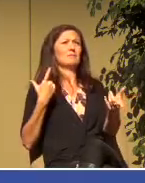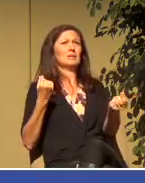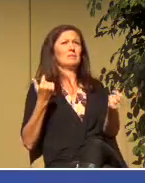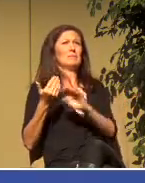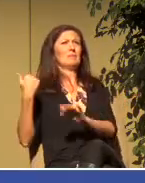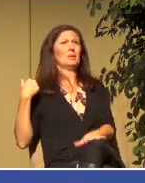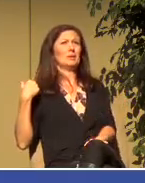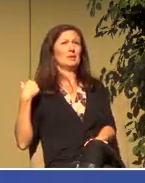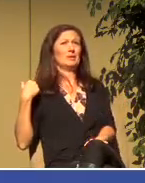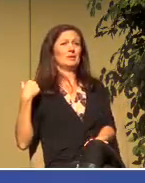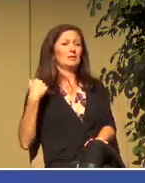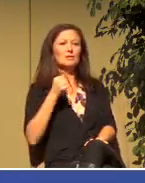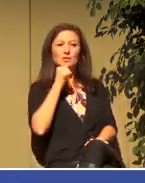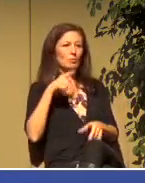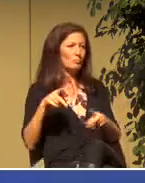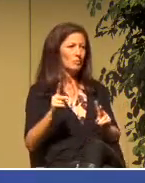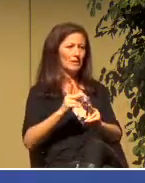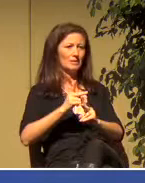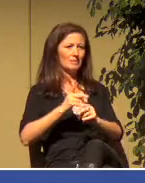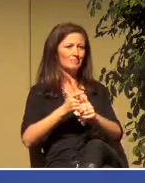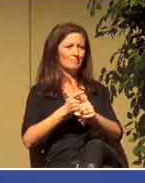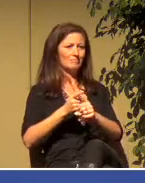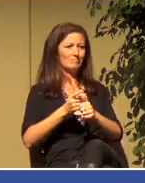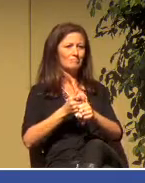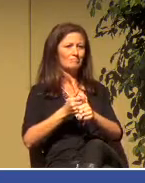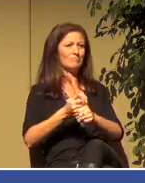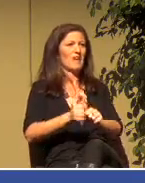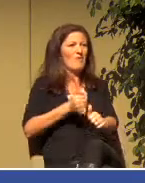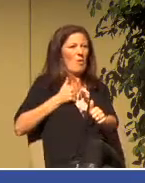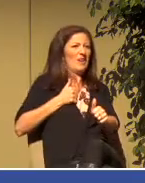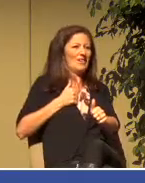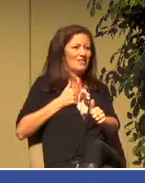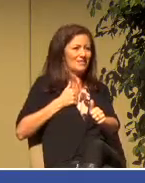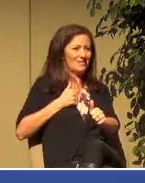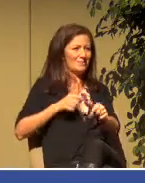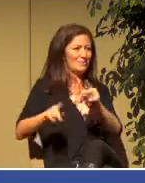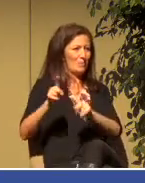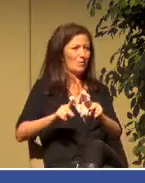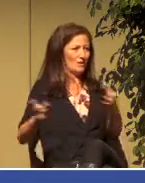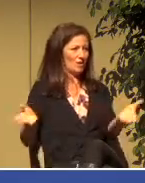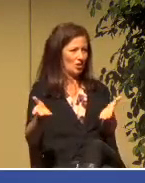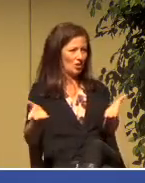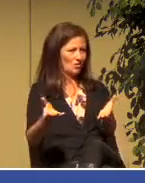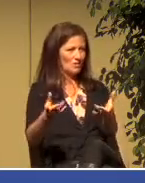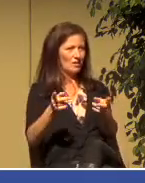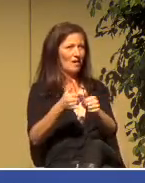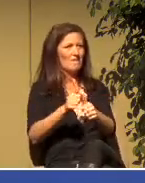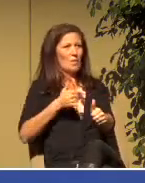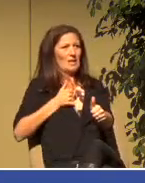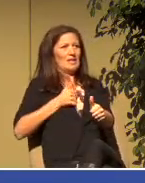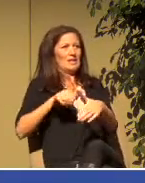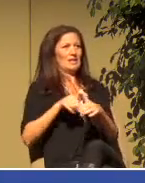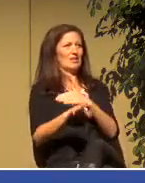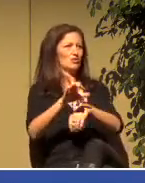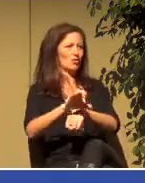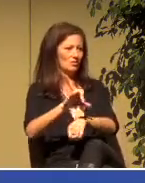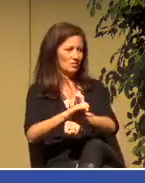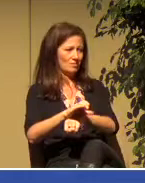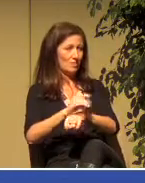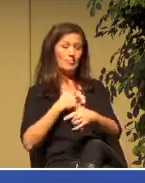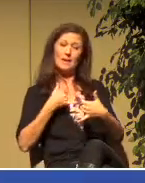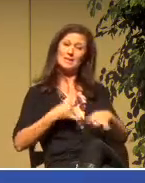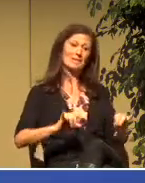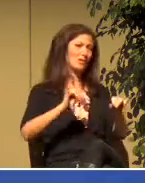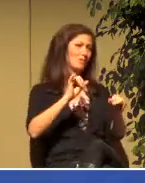of the Lord I still meet people in the Christian Reformed church especially who refuse